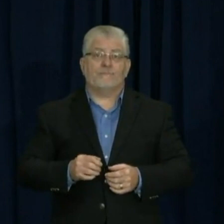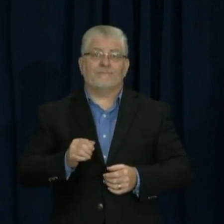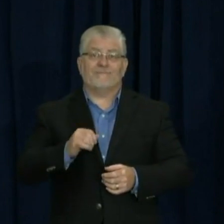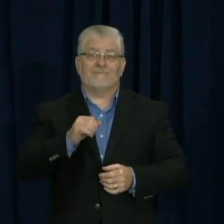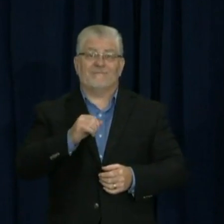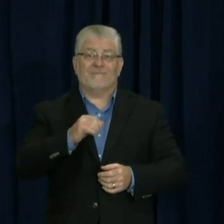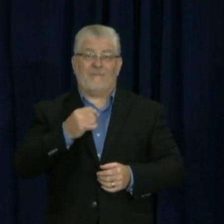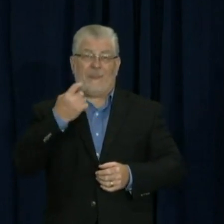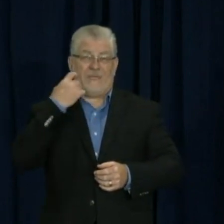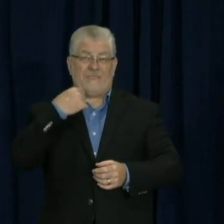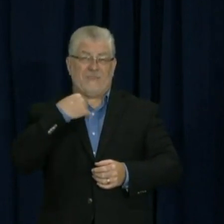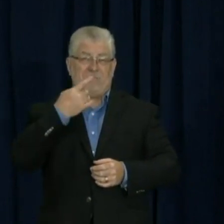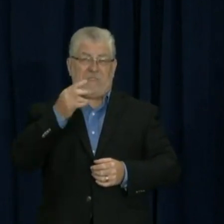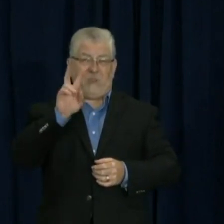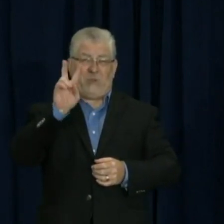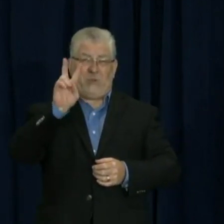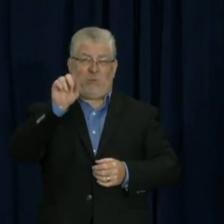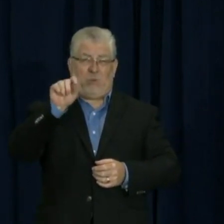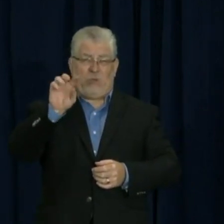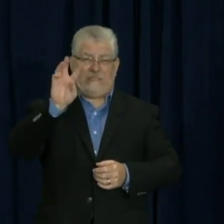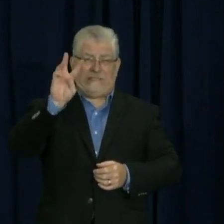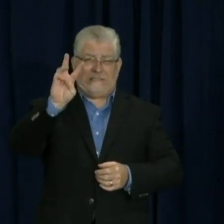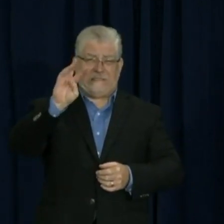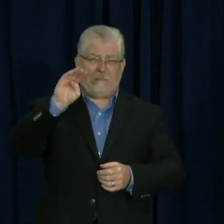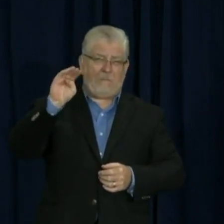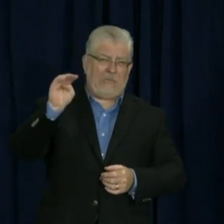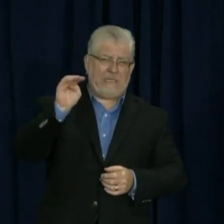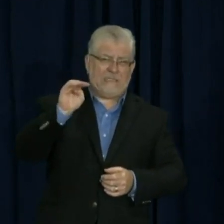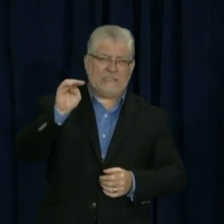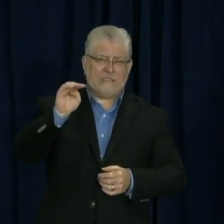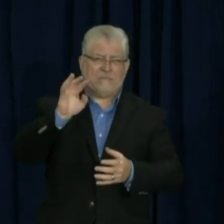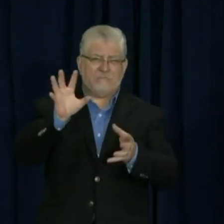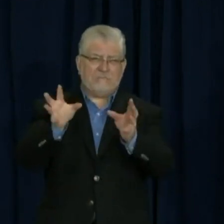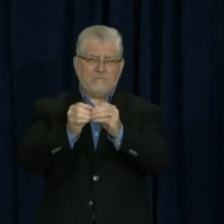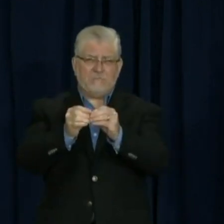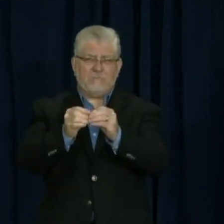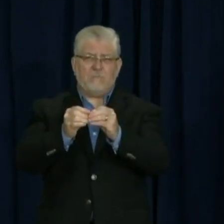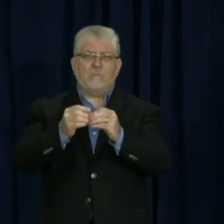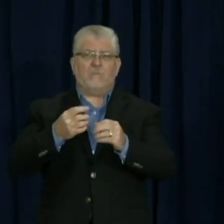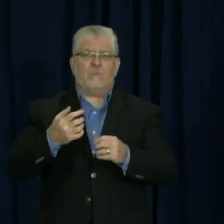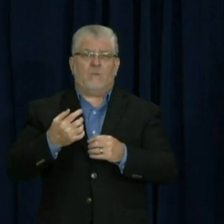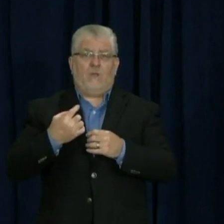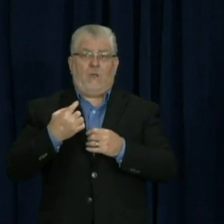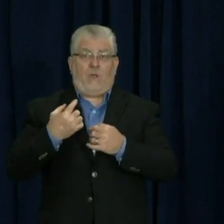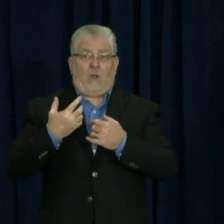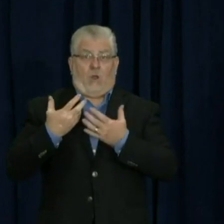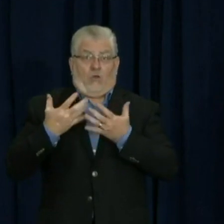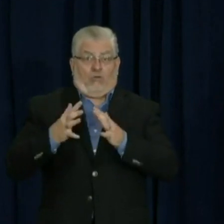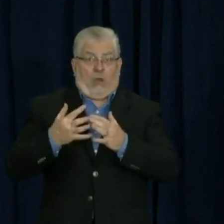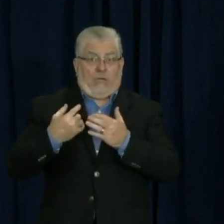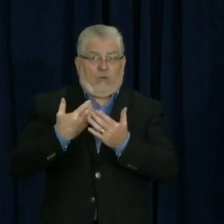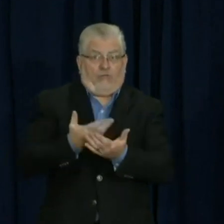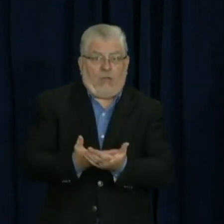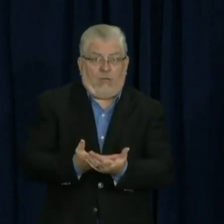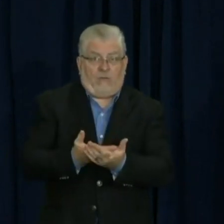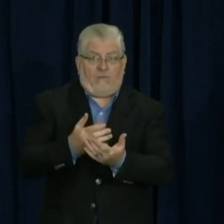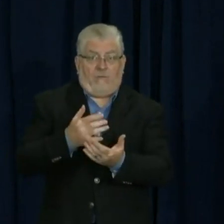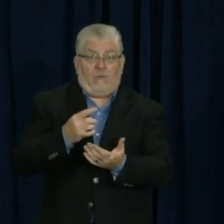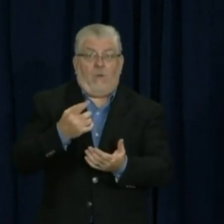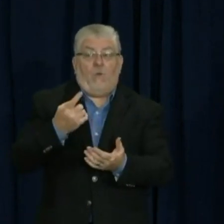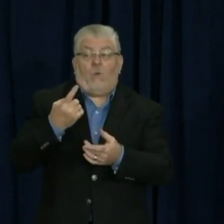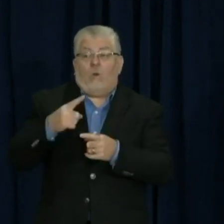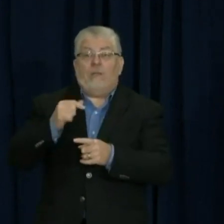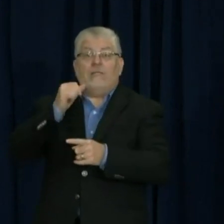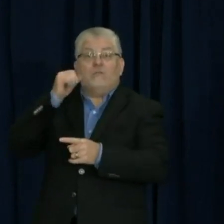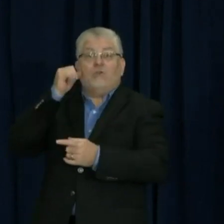as I recall. But again, I'm not sure what has additionally come in. But so as of yesterday, at